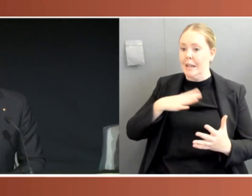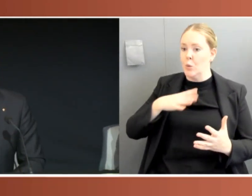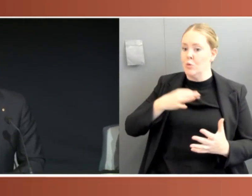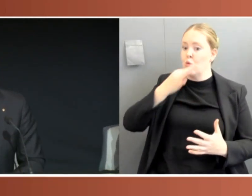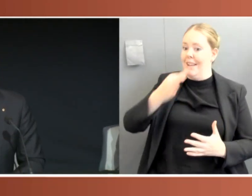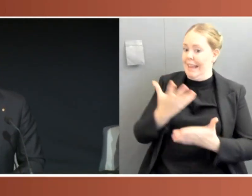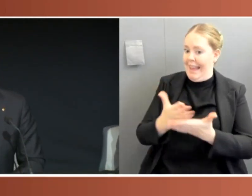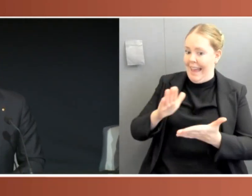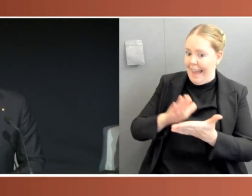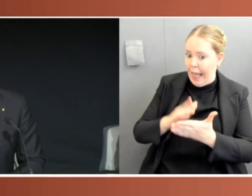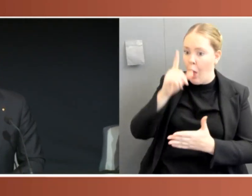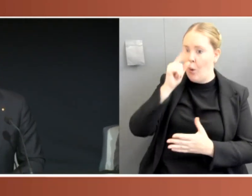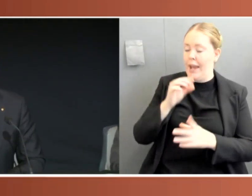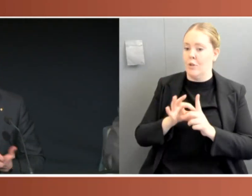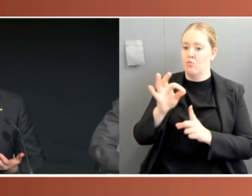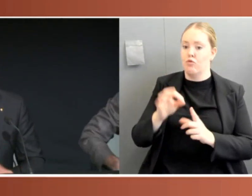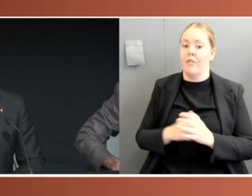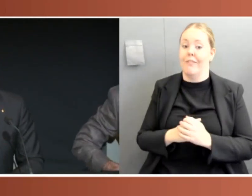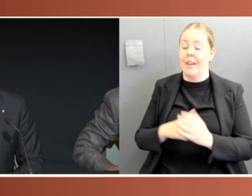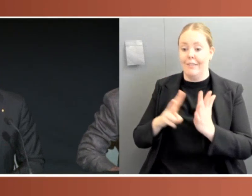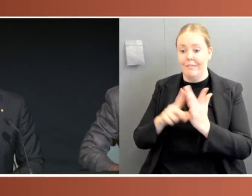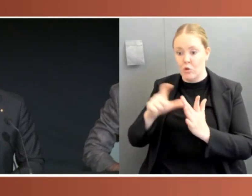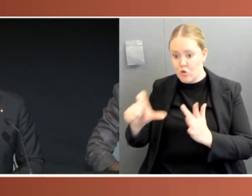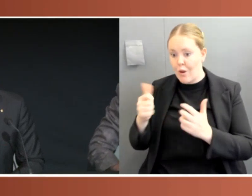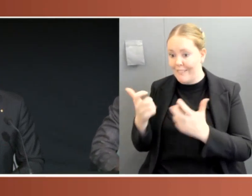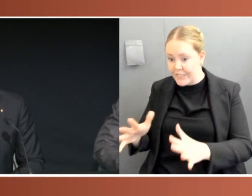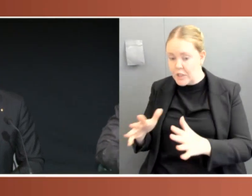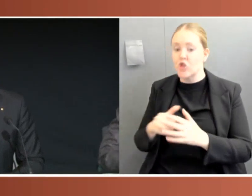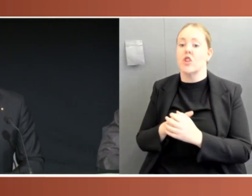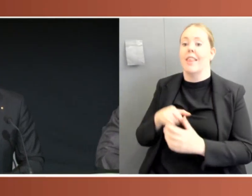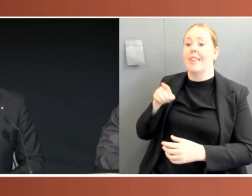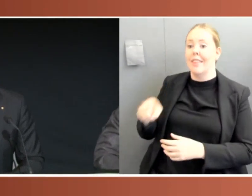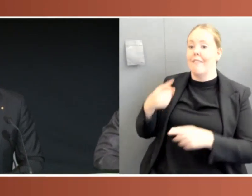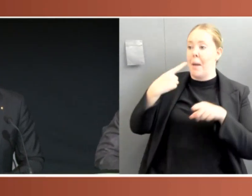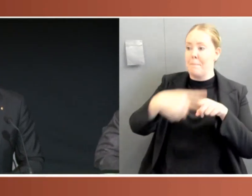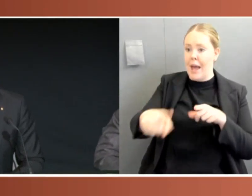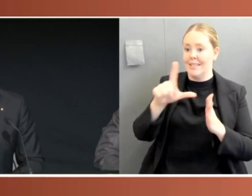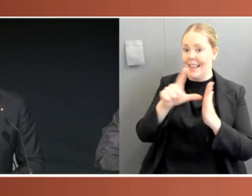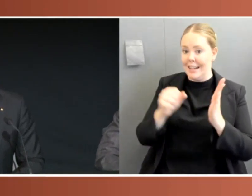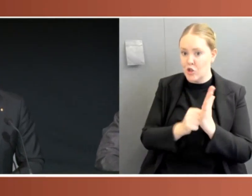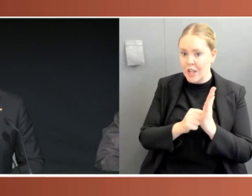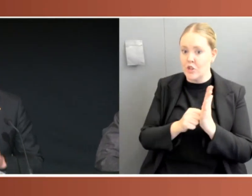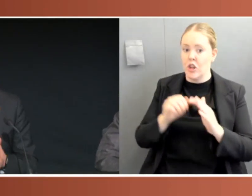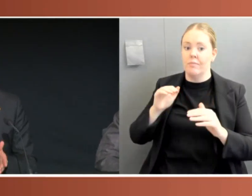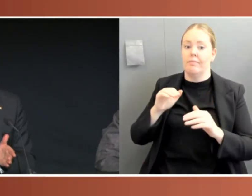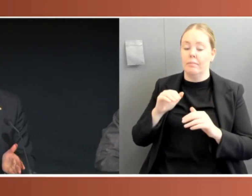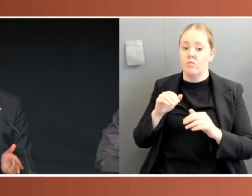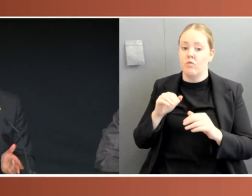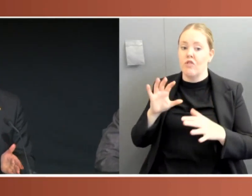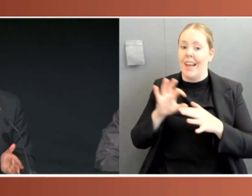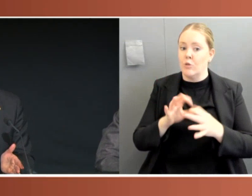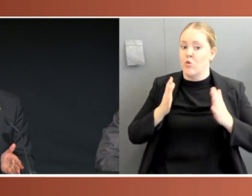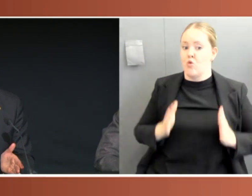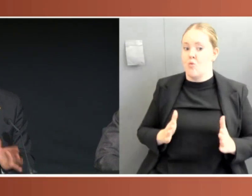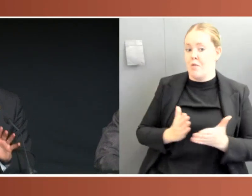passed new public health legislation informed by the Charter of Human Rights down there, which is markedly different in terms of scrutiny and other